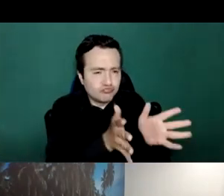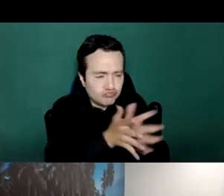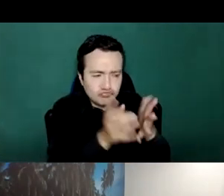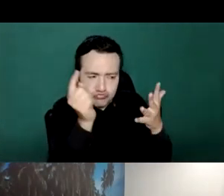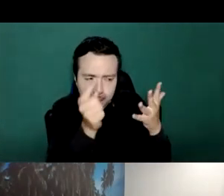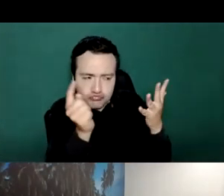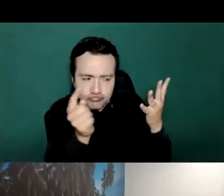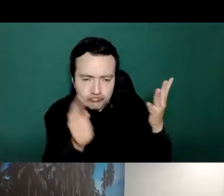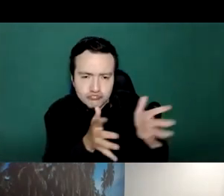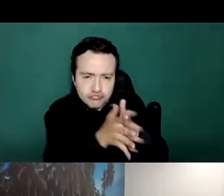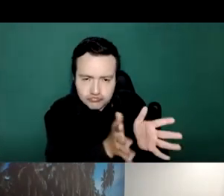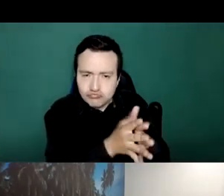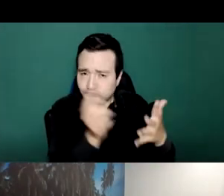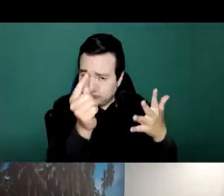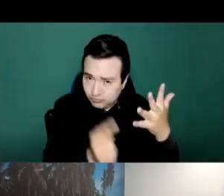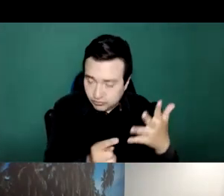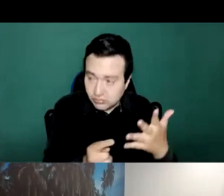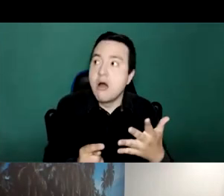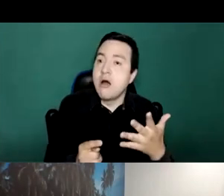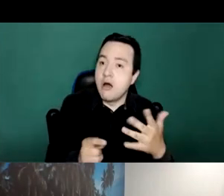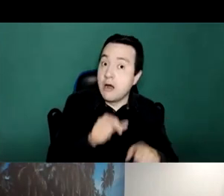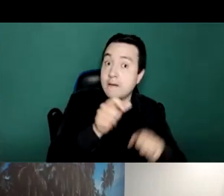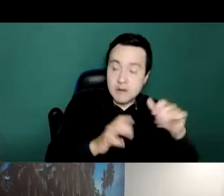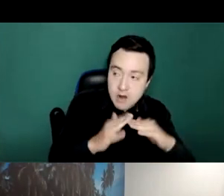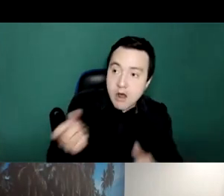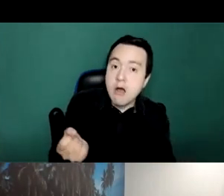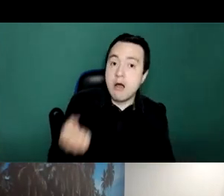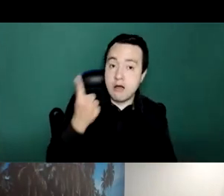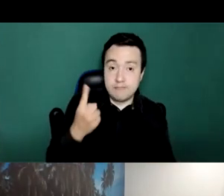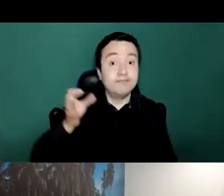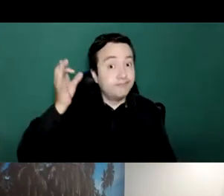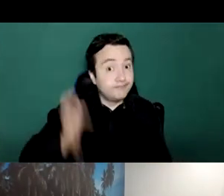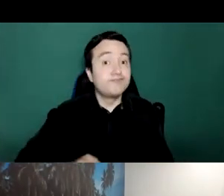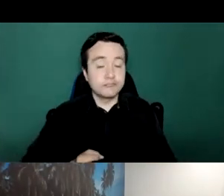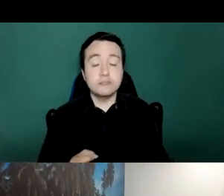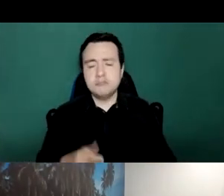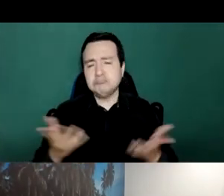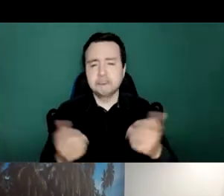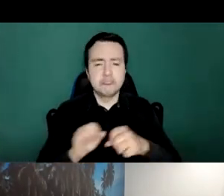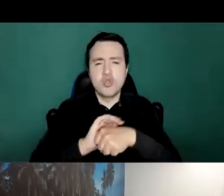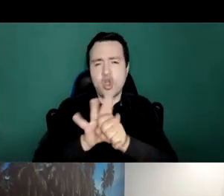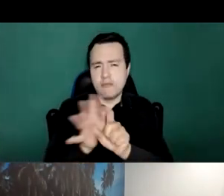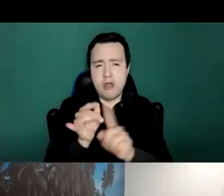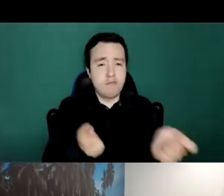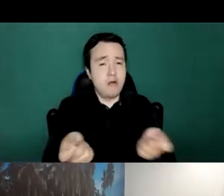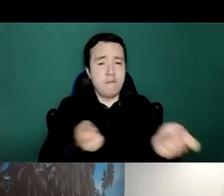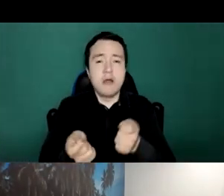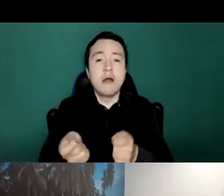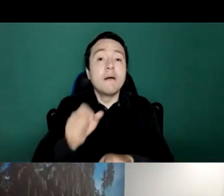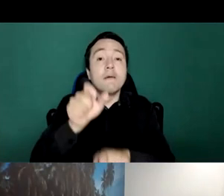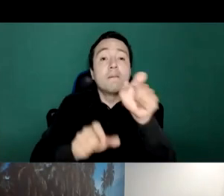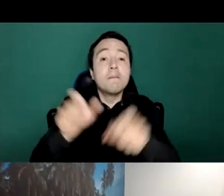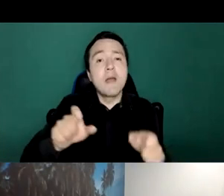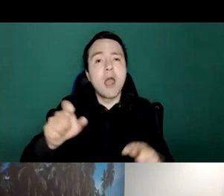now and so professionals that trained in mental health care played a very important role in this